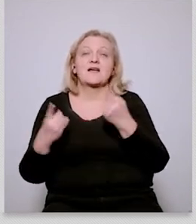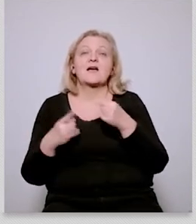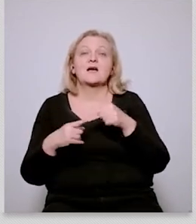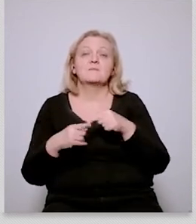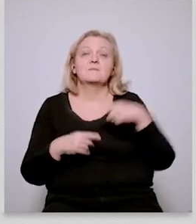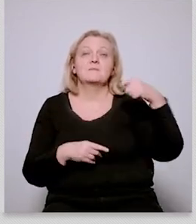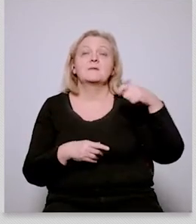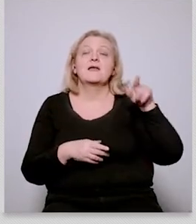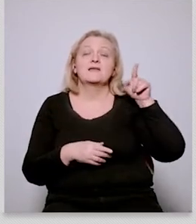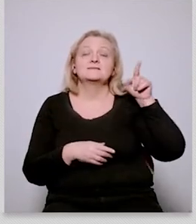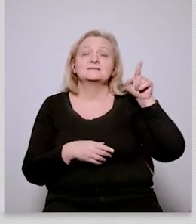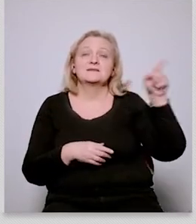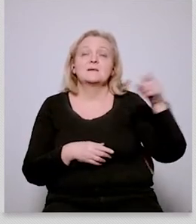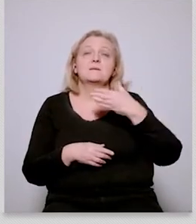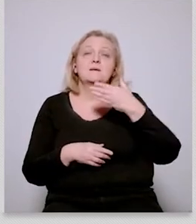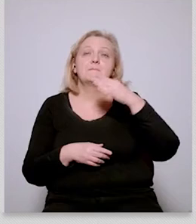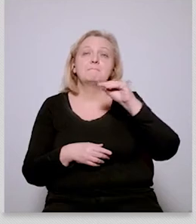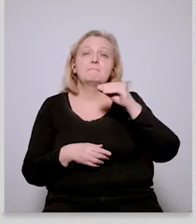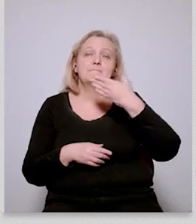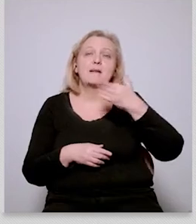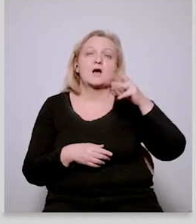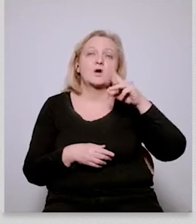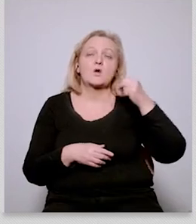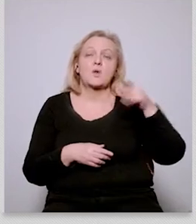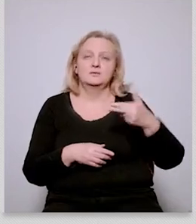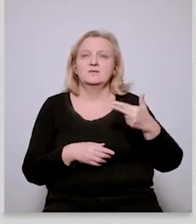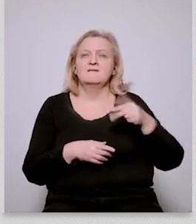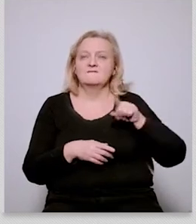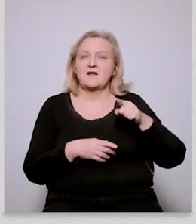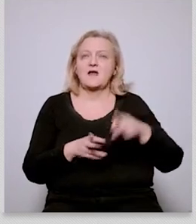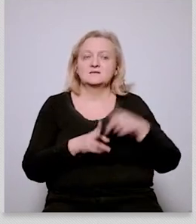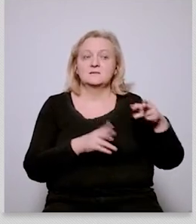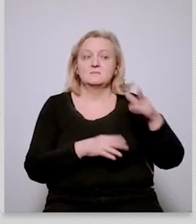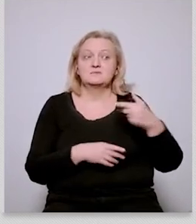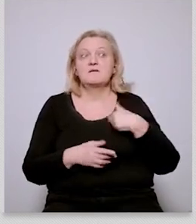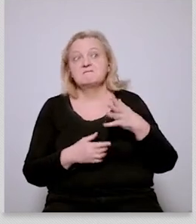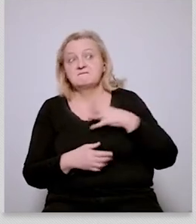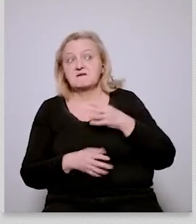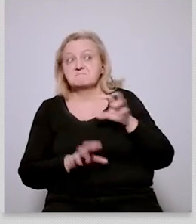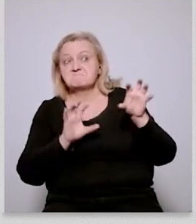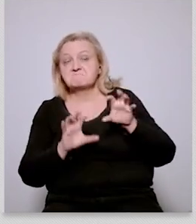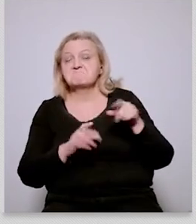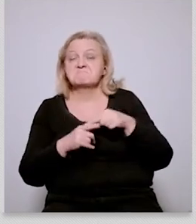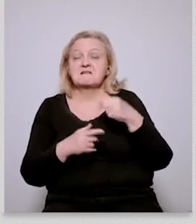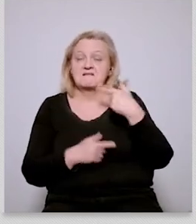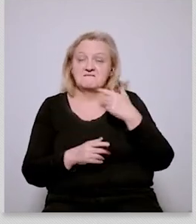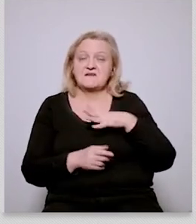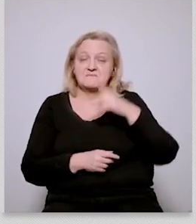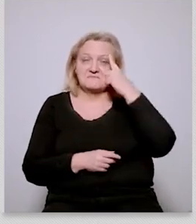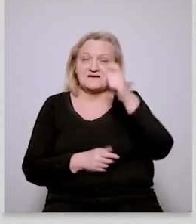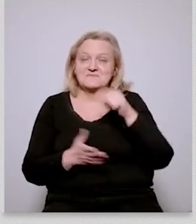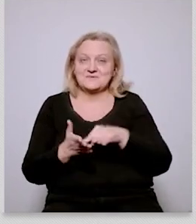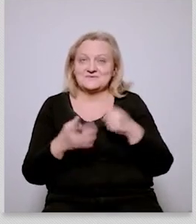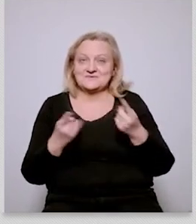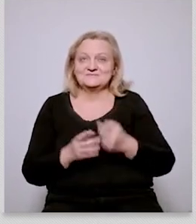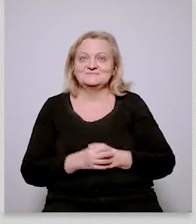that's something that we might want to keep in mind at the at the uh european uh european level but i'll i'll stop here there's far too